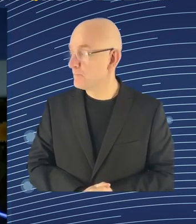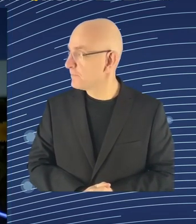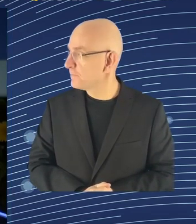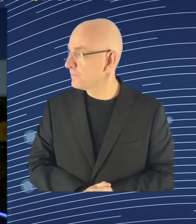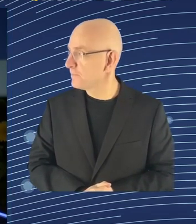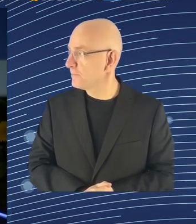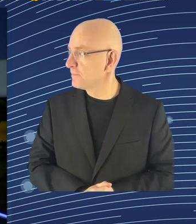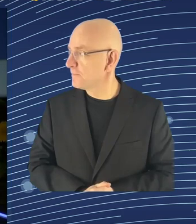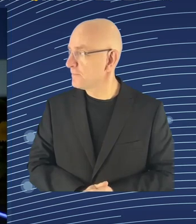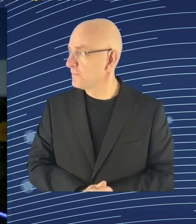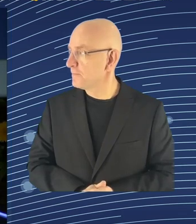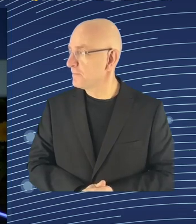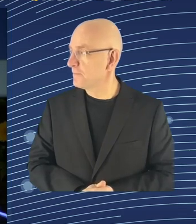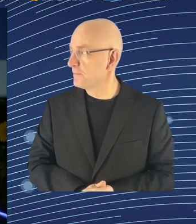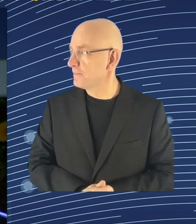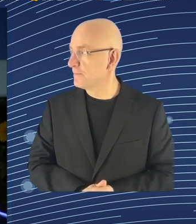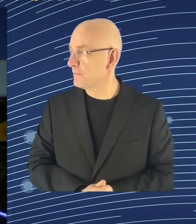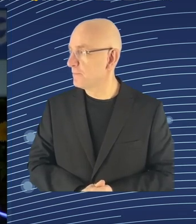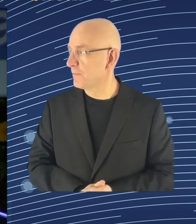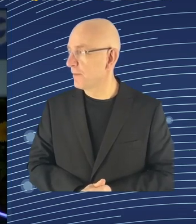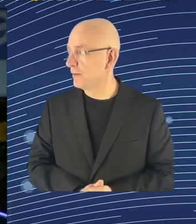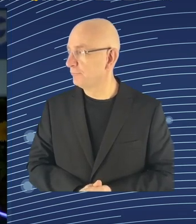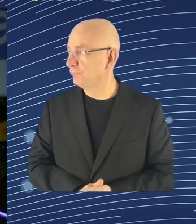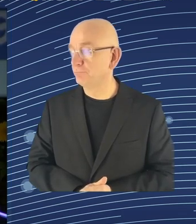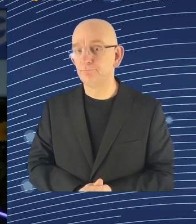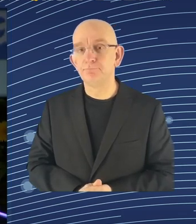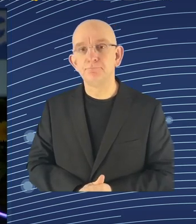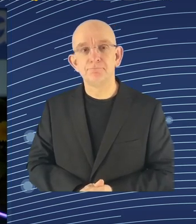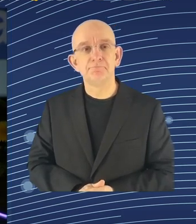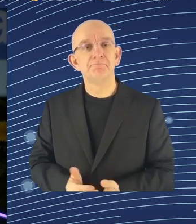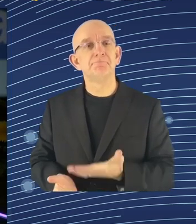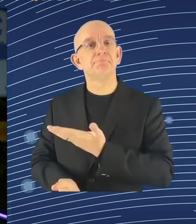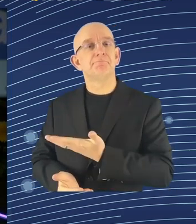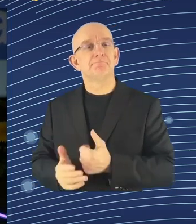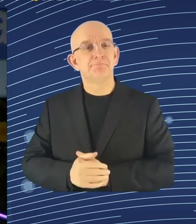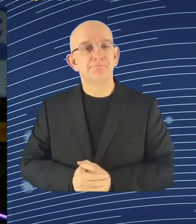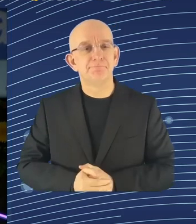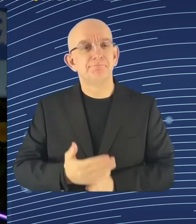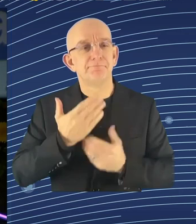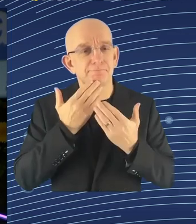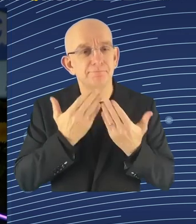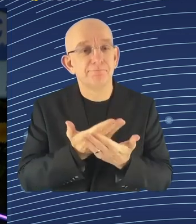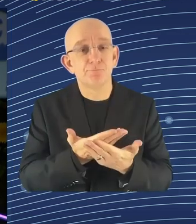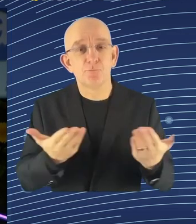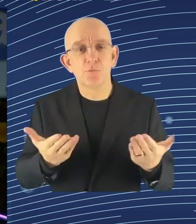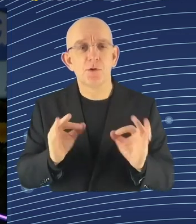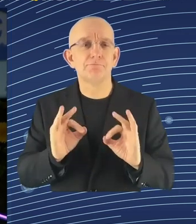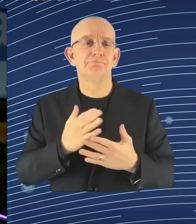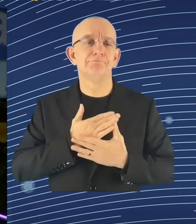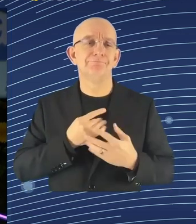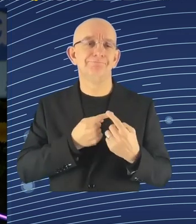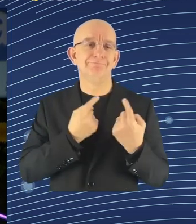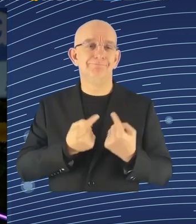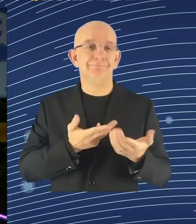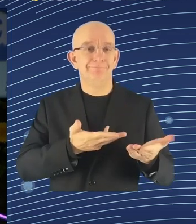Thank you very much, Ali and Sasha, for your introductory words, and of course, welcome to all for the second European Employment and